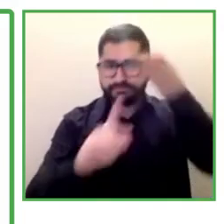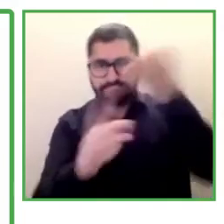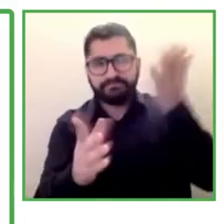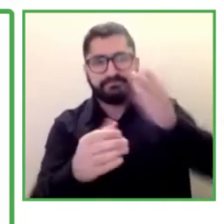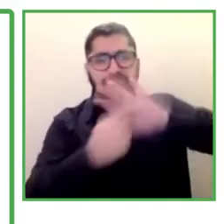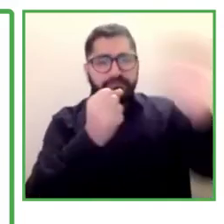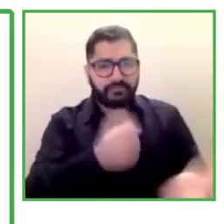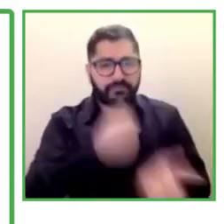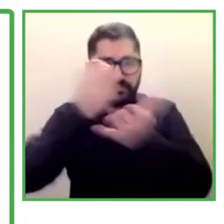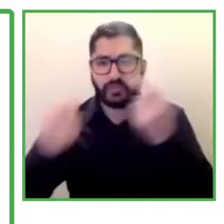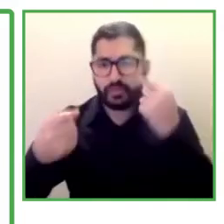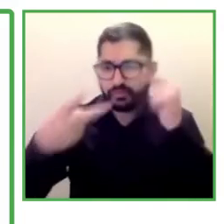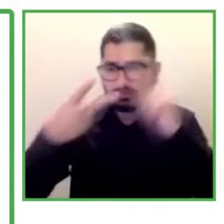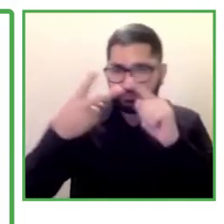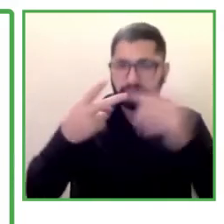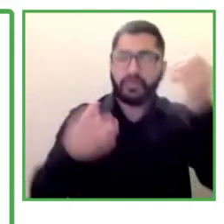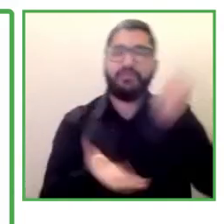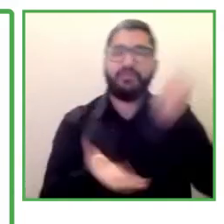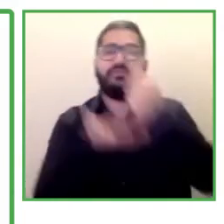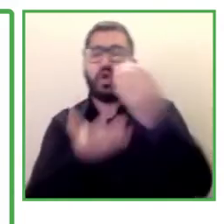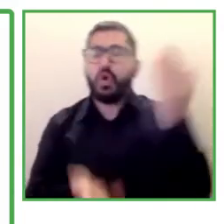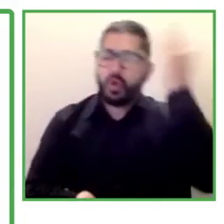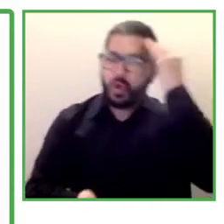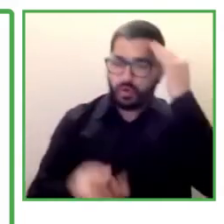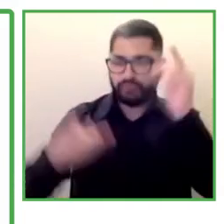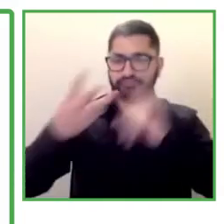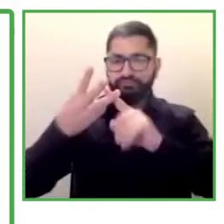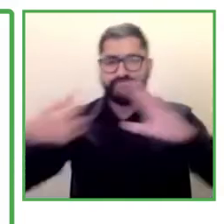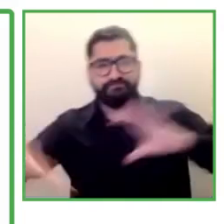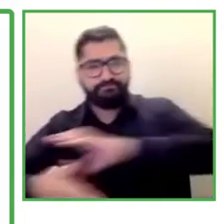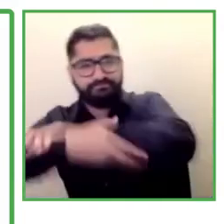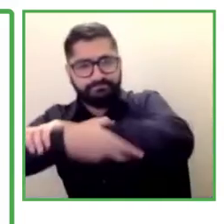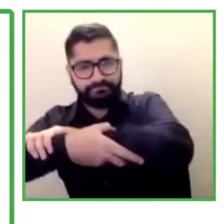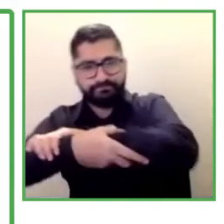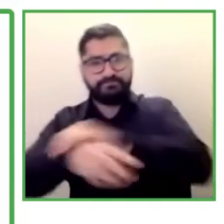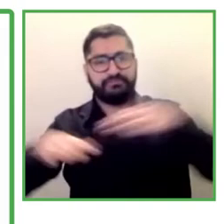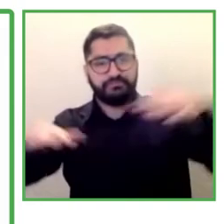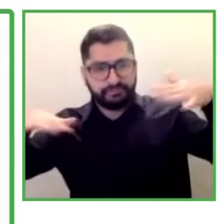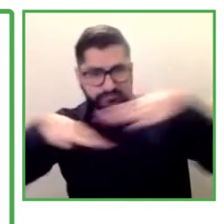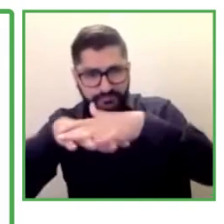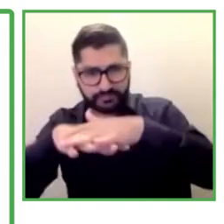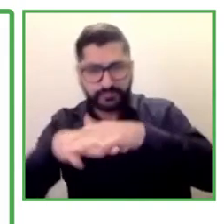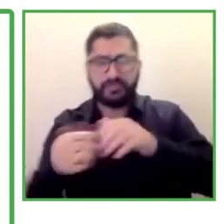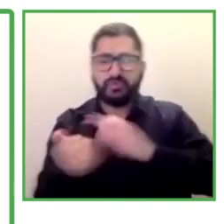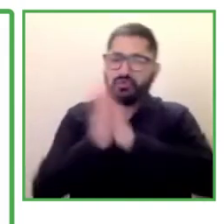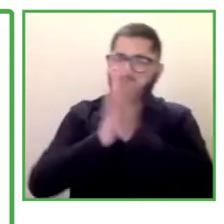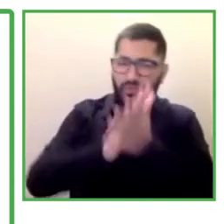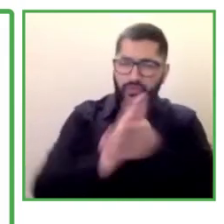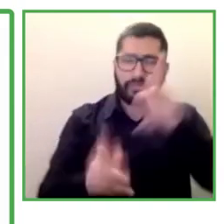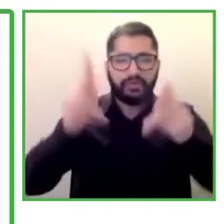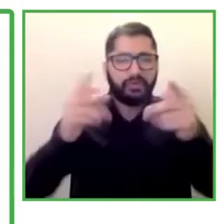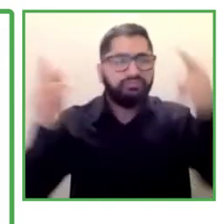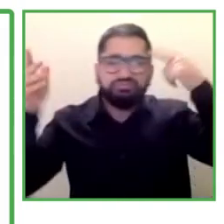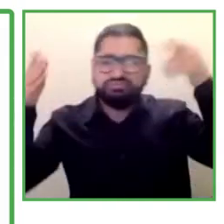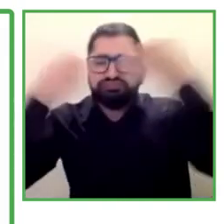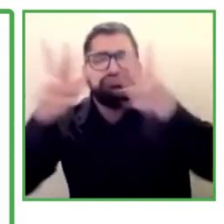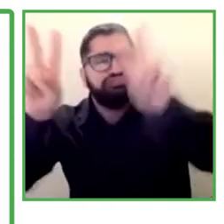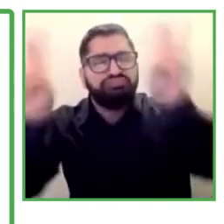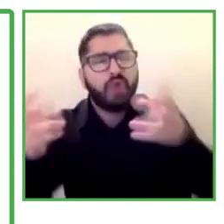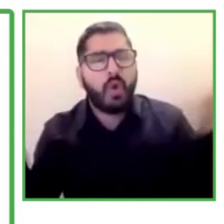specifically, this is related to what has us today here. We want to capitalize this